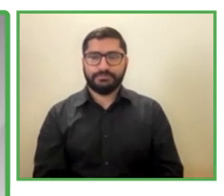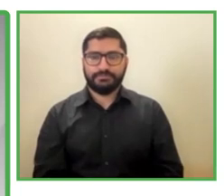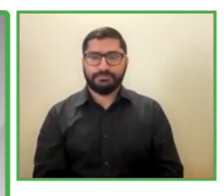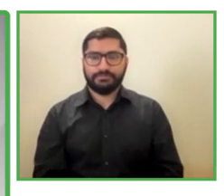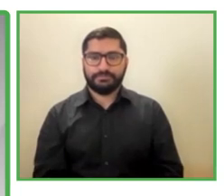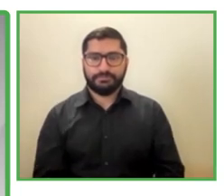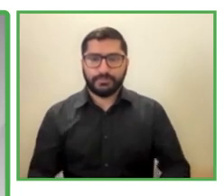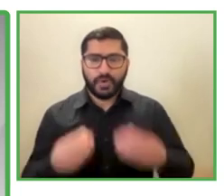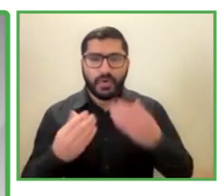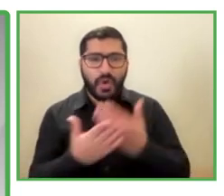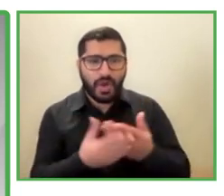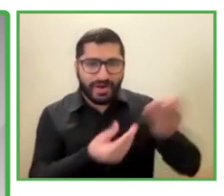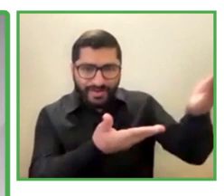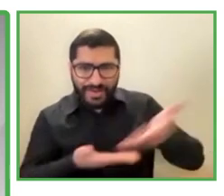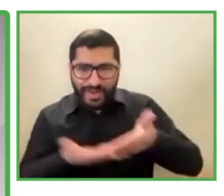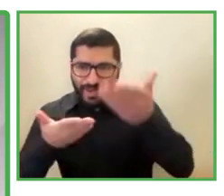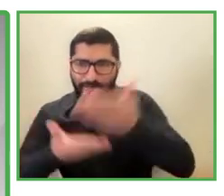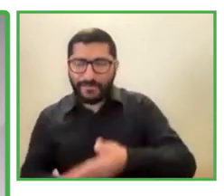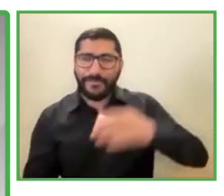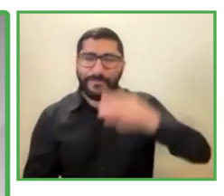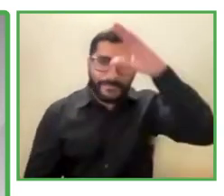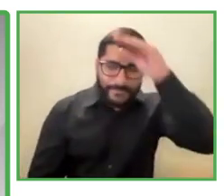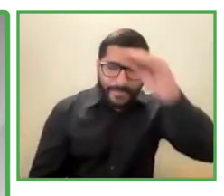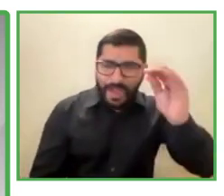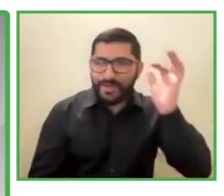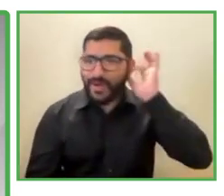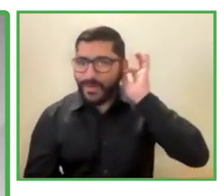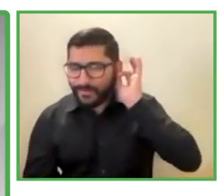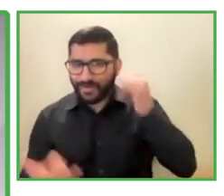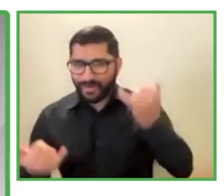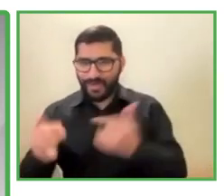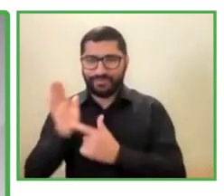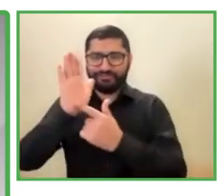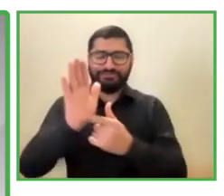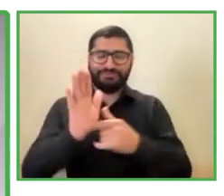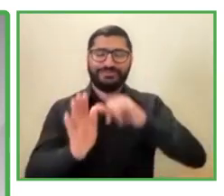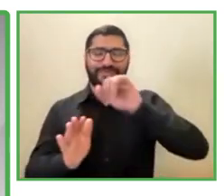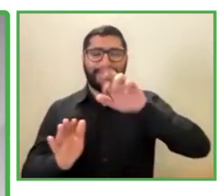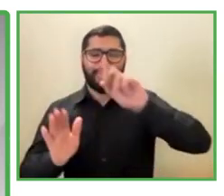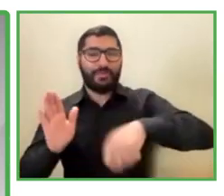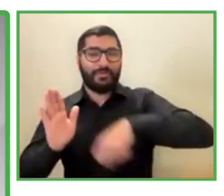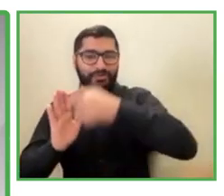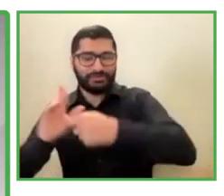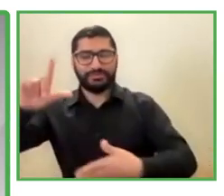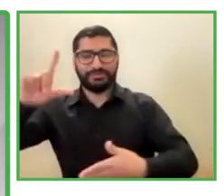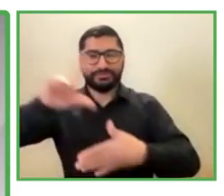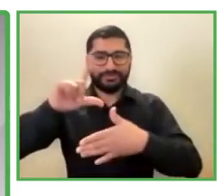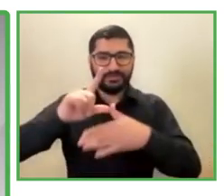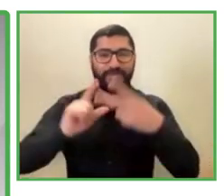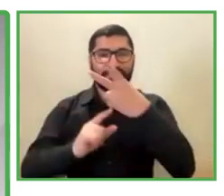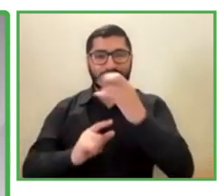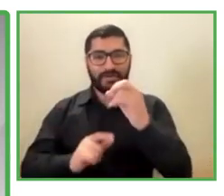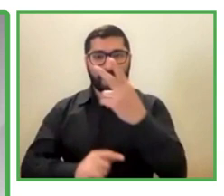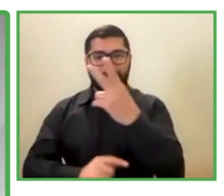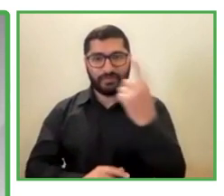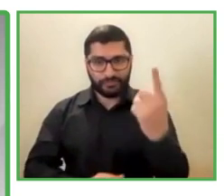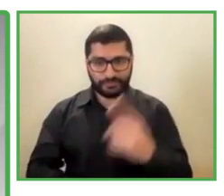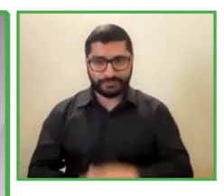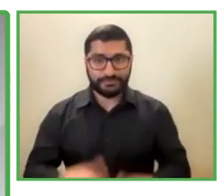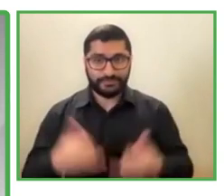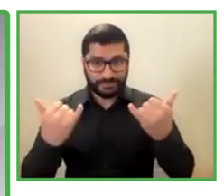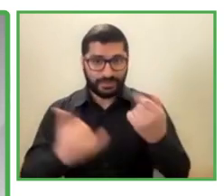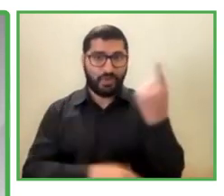Welcome, everybody, for the presentation of this conference, Zero Project Latin America 2021. In this session, we